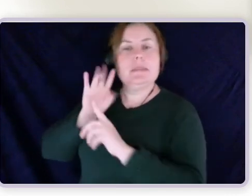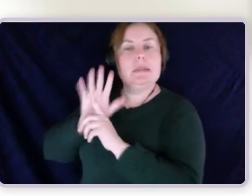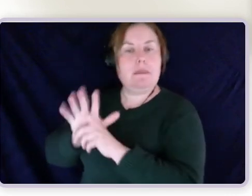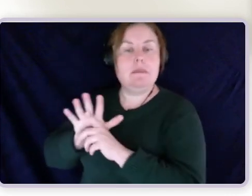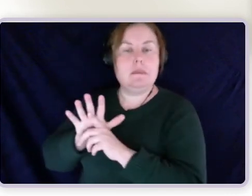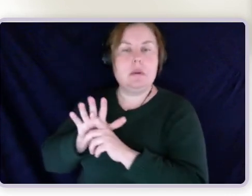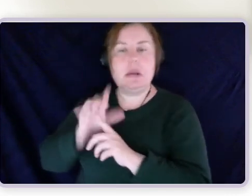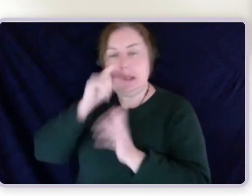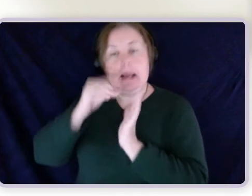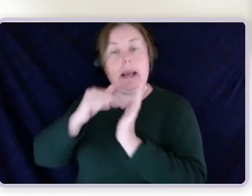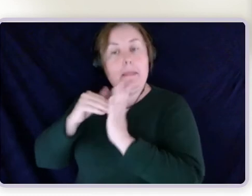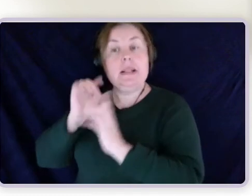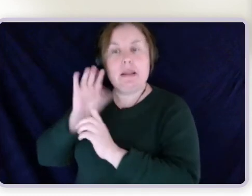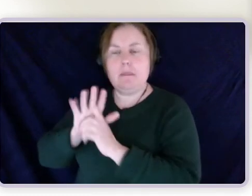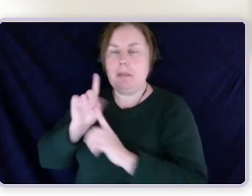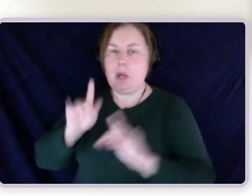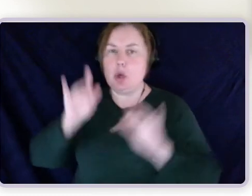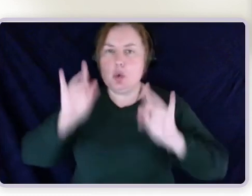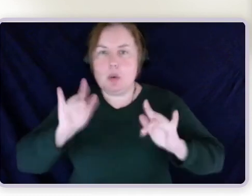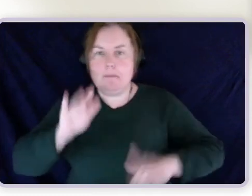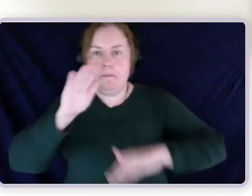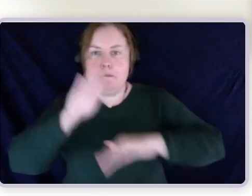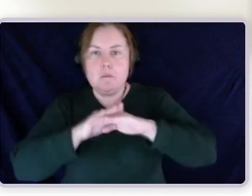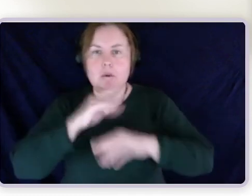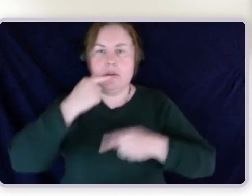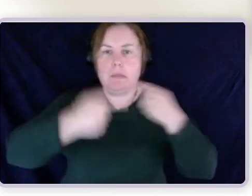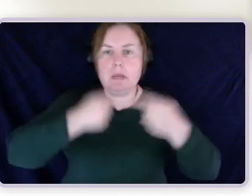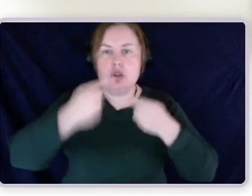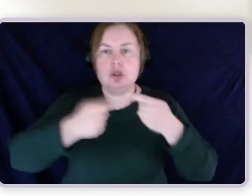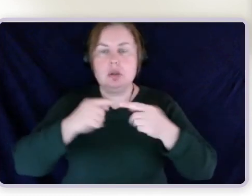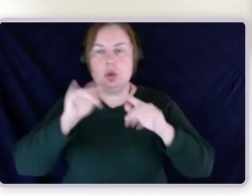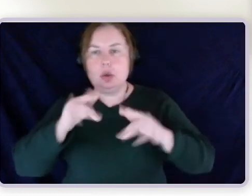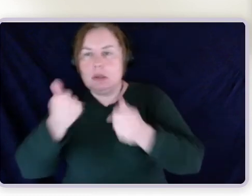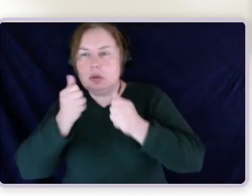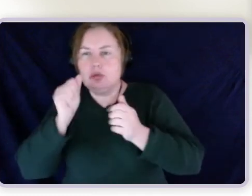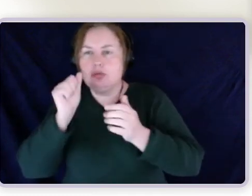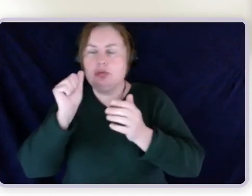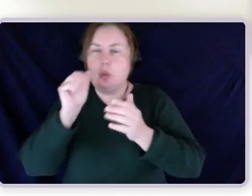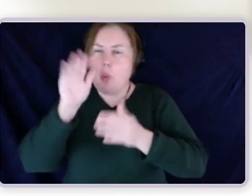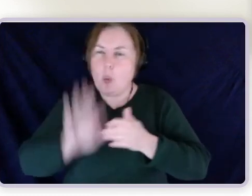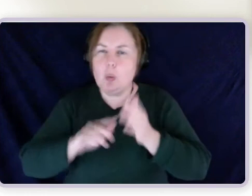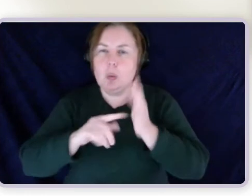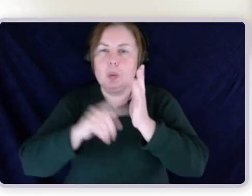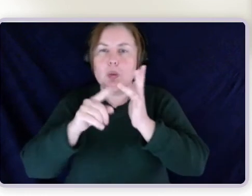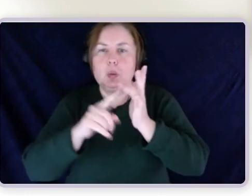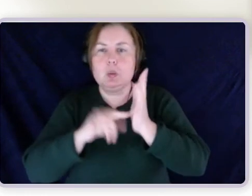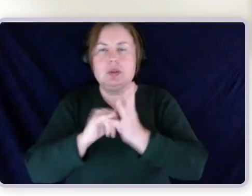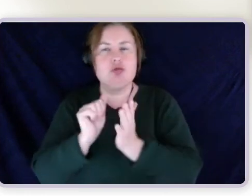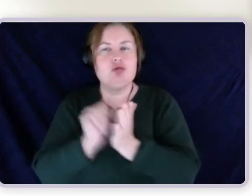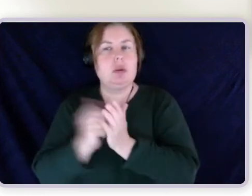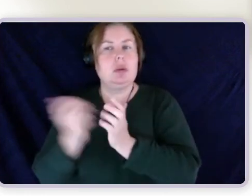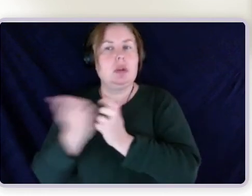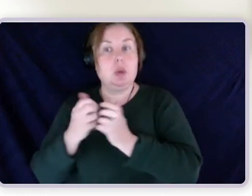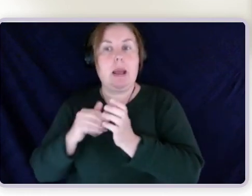may not be equipped with the right information and tools to do that effectively. There are going to be people that this website